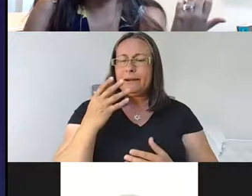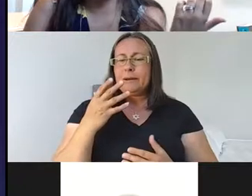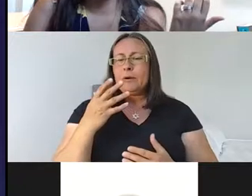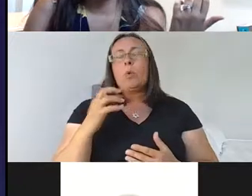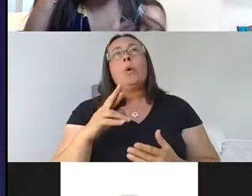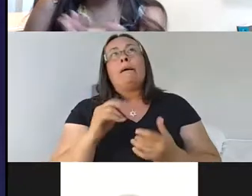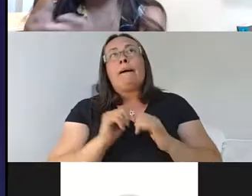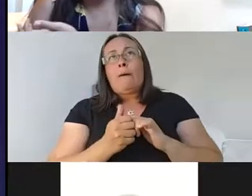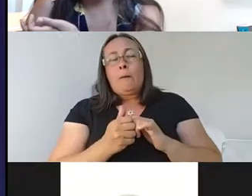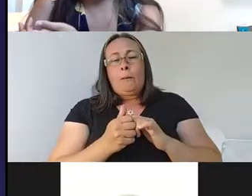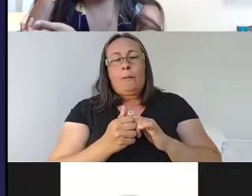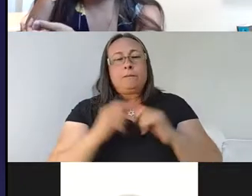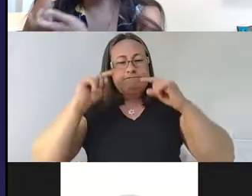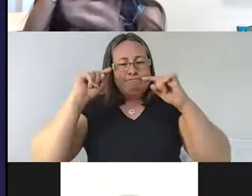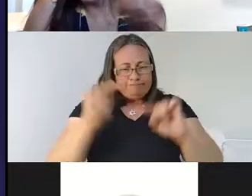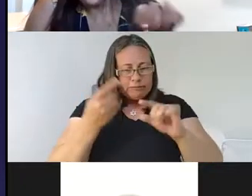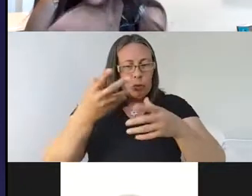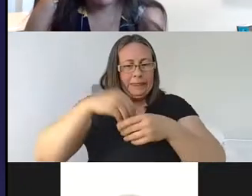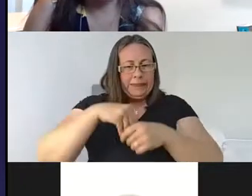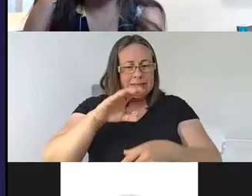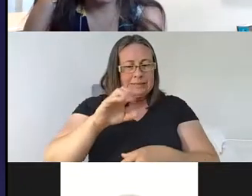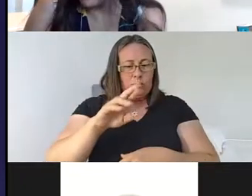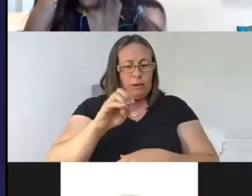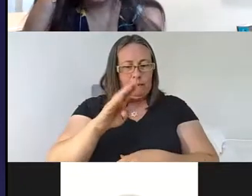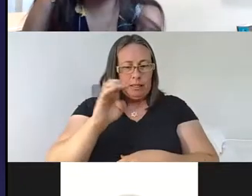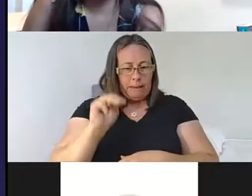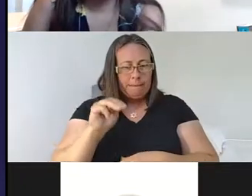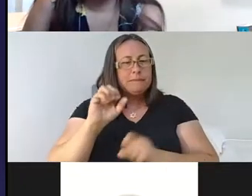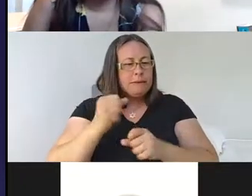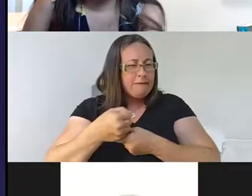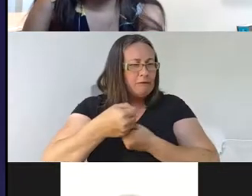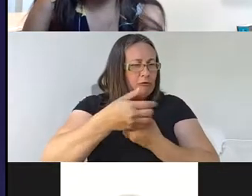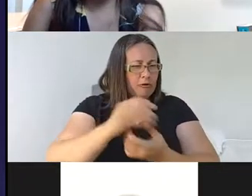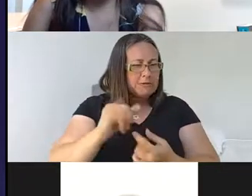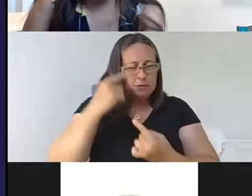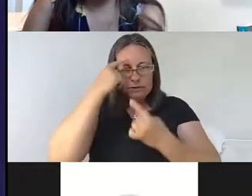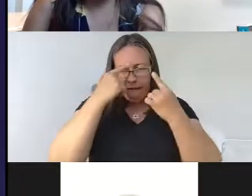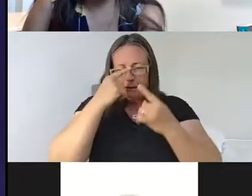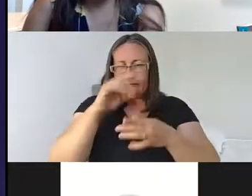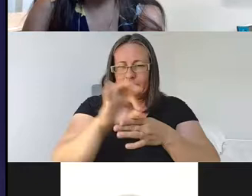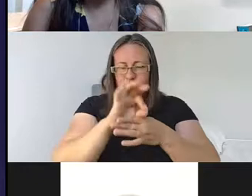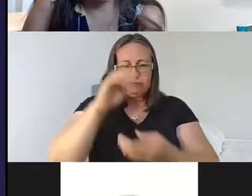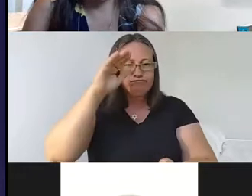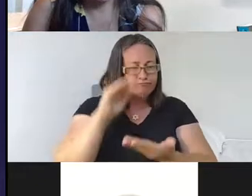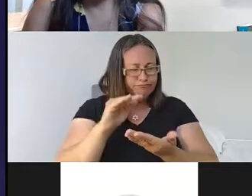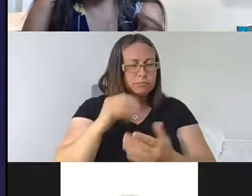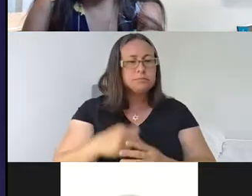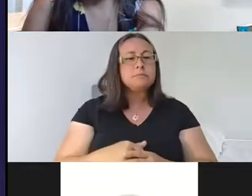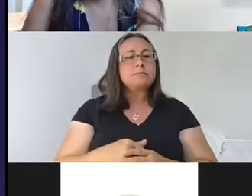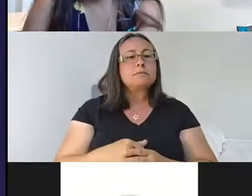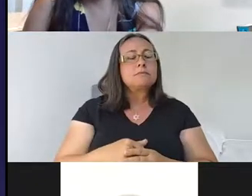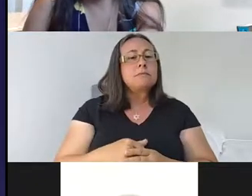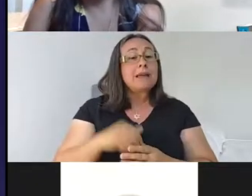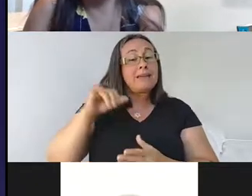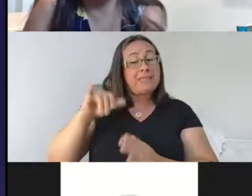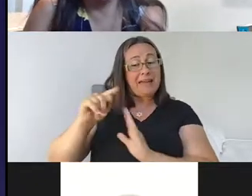or how injury in the cerebellum can cause some of these cognitive impairments. And so there were no mouse models at